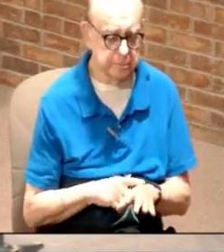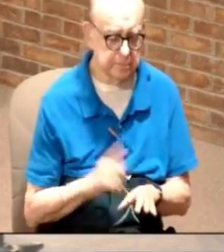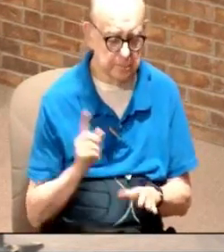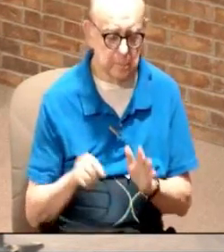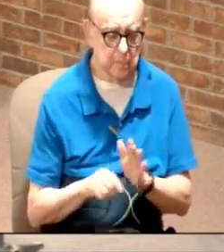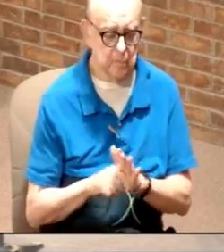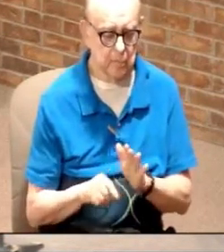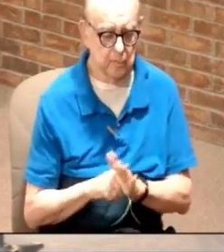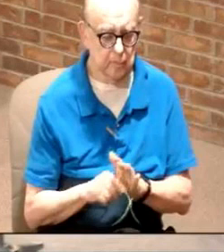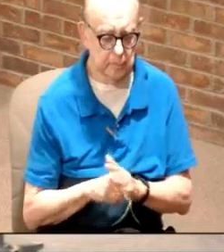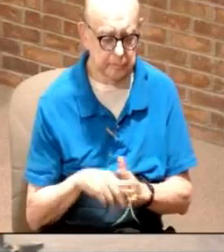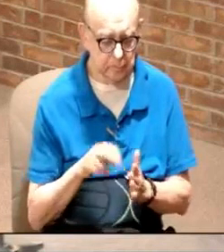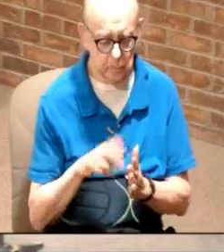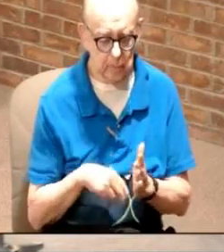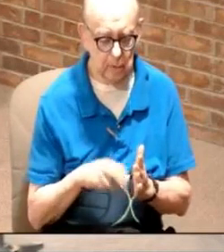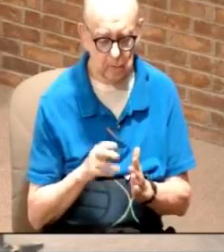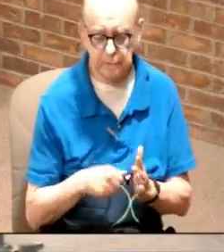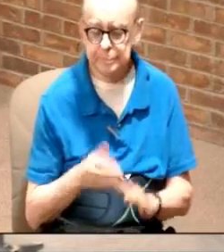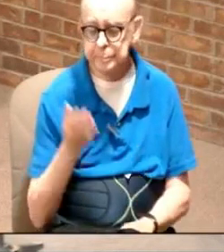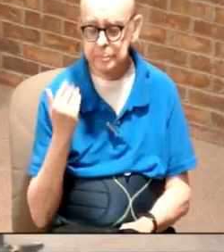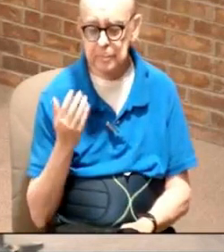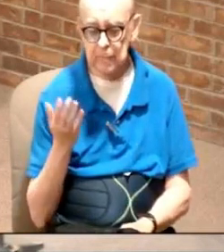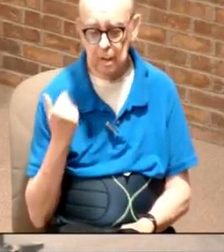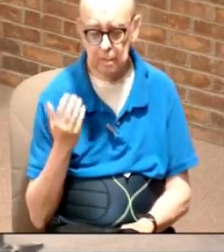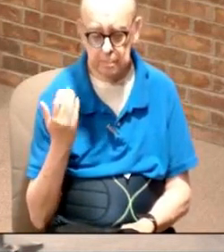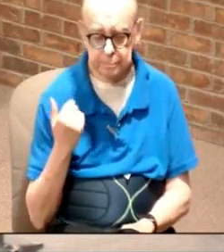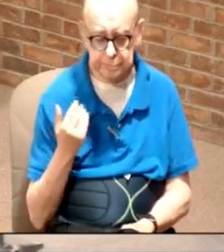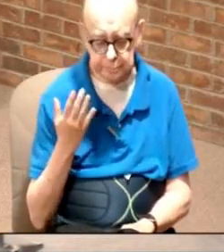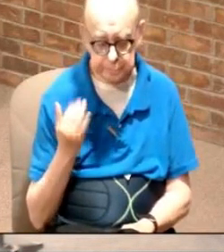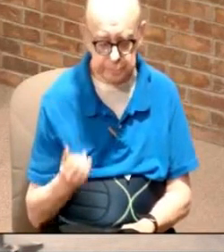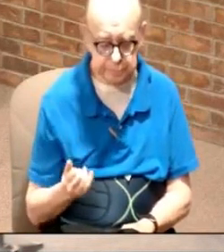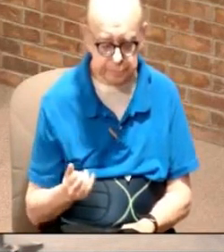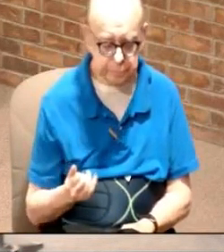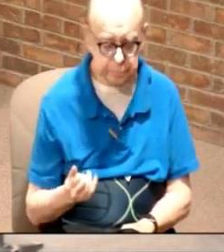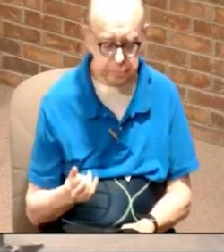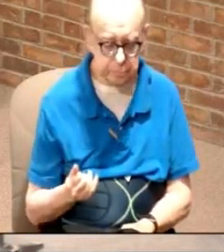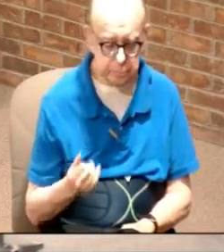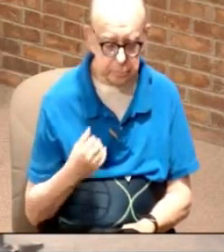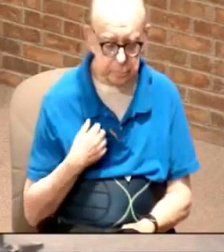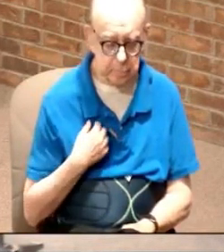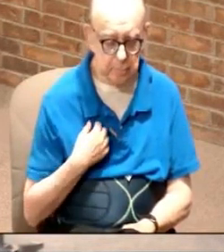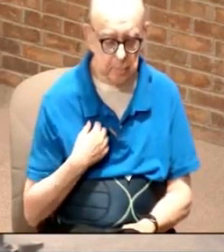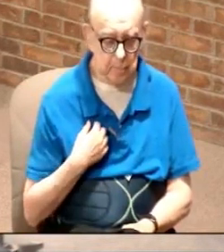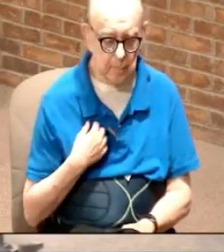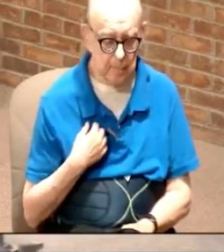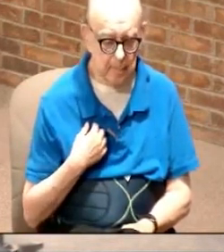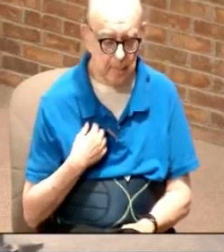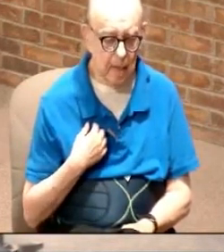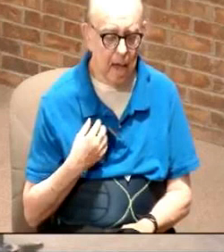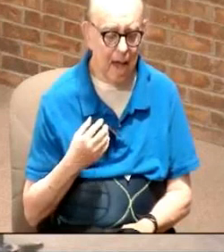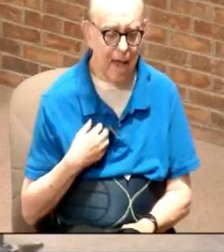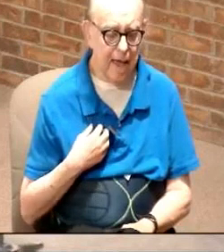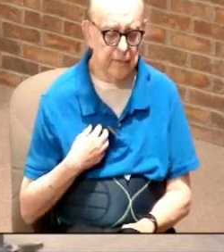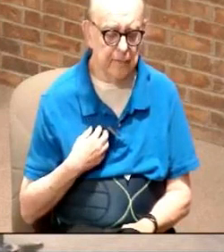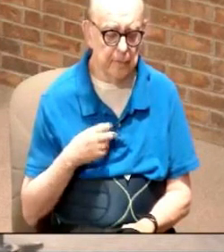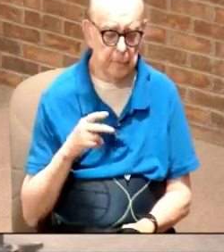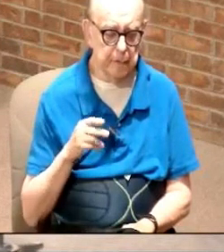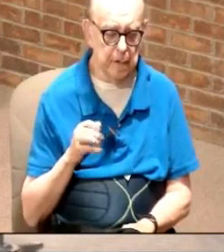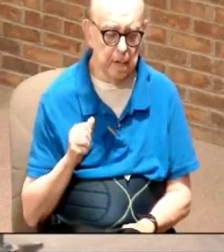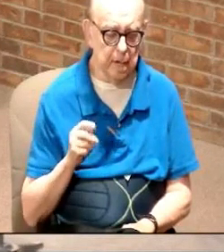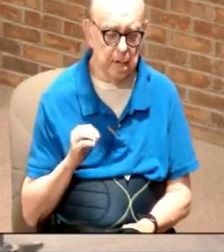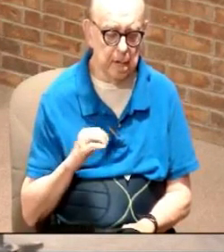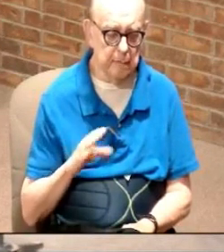scripture that I had read a long time ago. And because I suffer with panic attacks, okay?